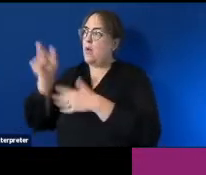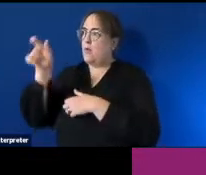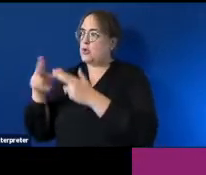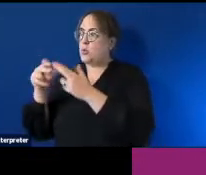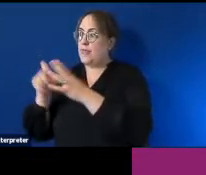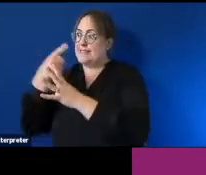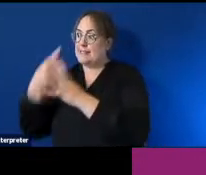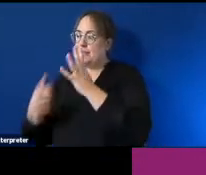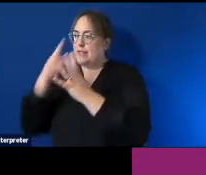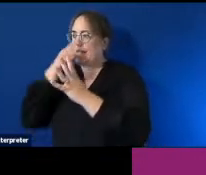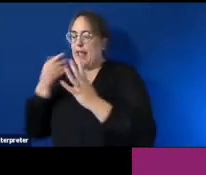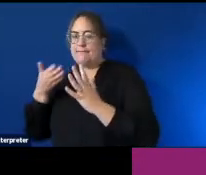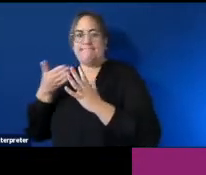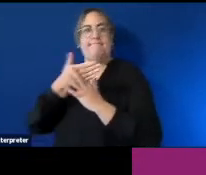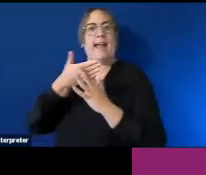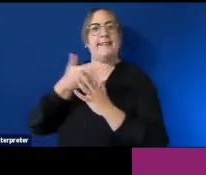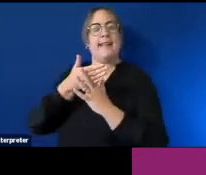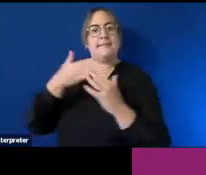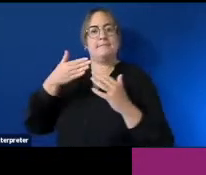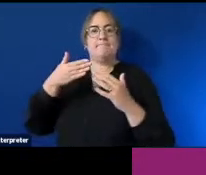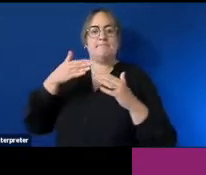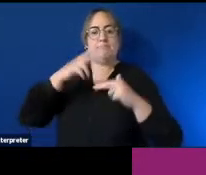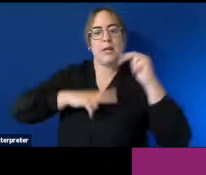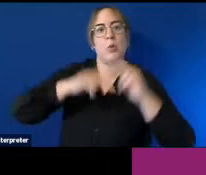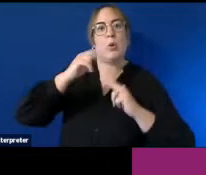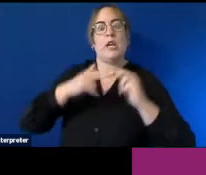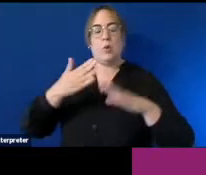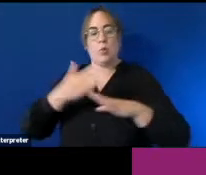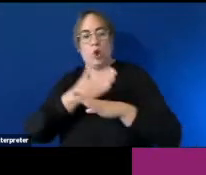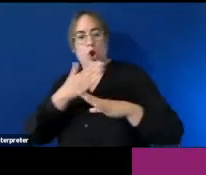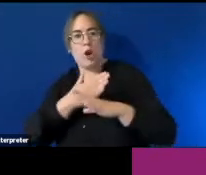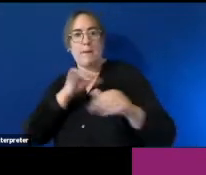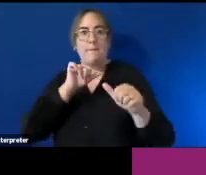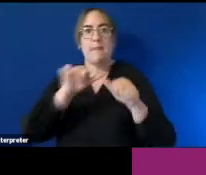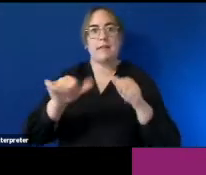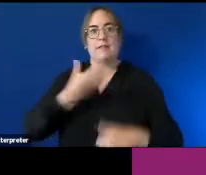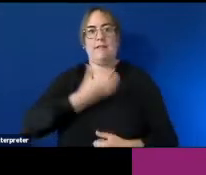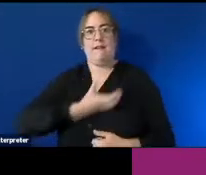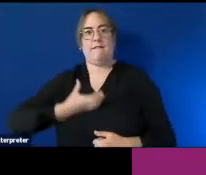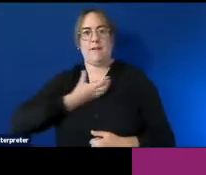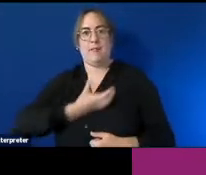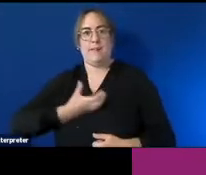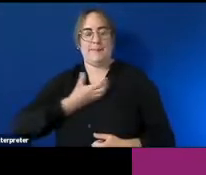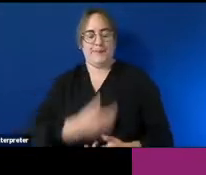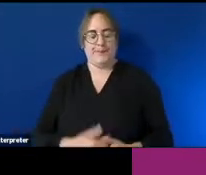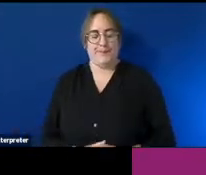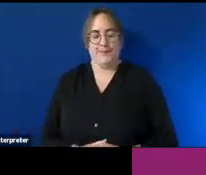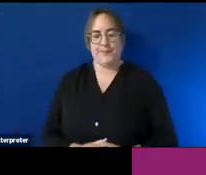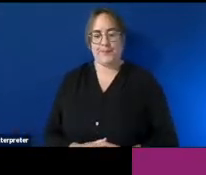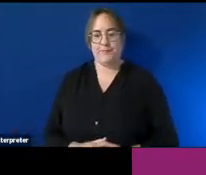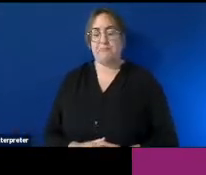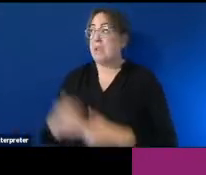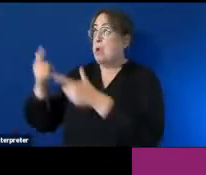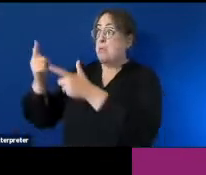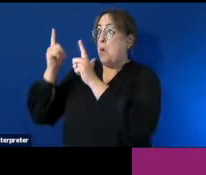employment opportunities and work effectively comfortably and to their full capacity in their roles employers can make these uh any kind of